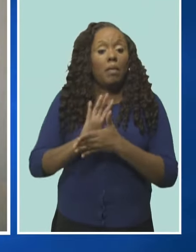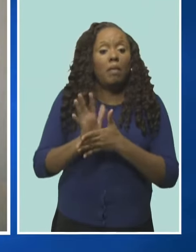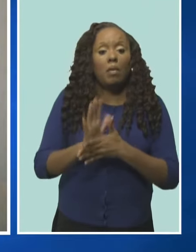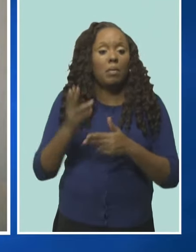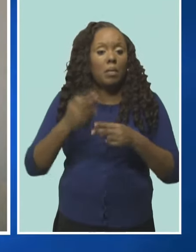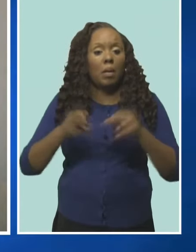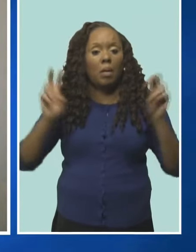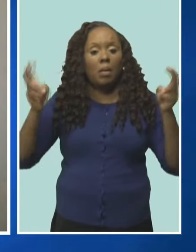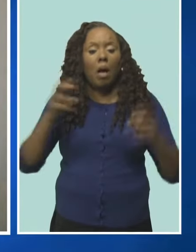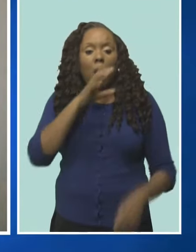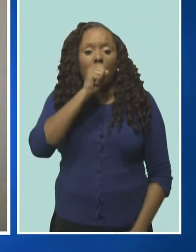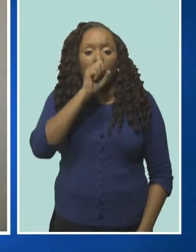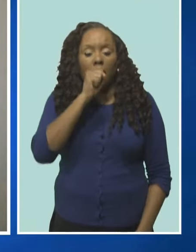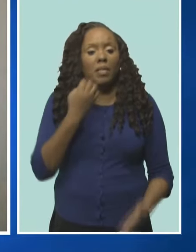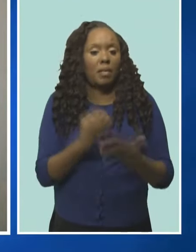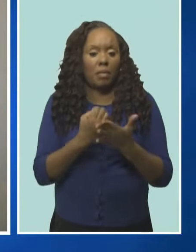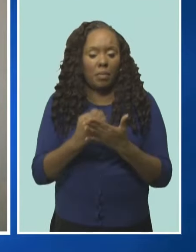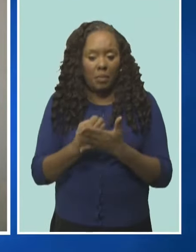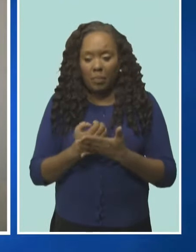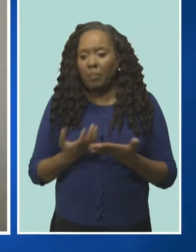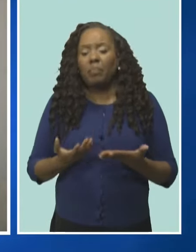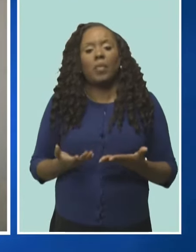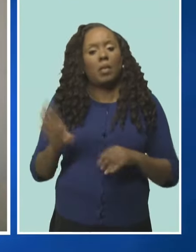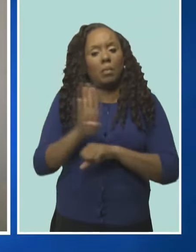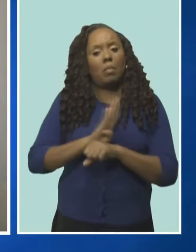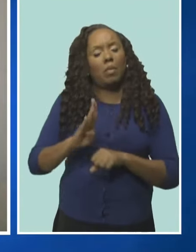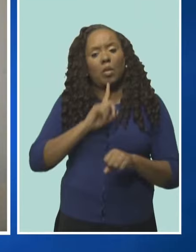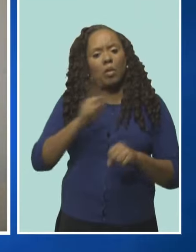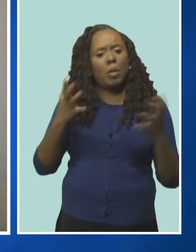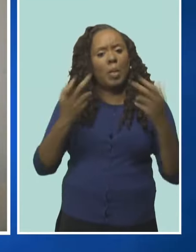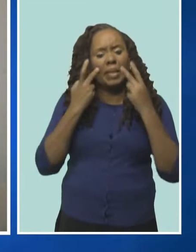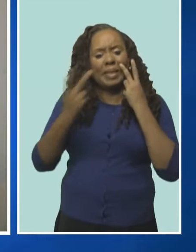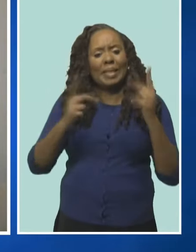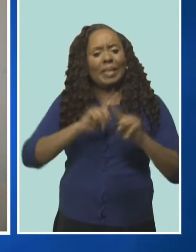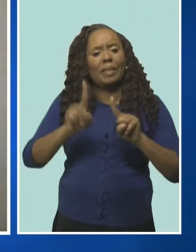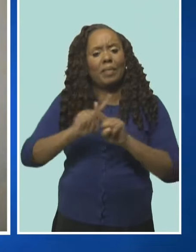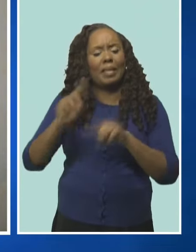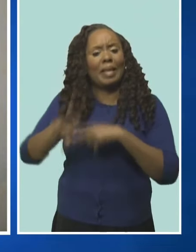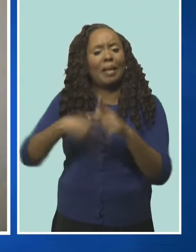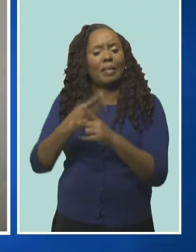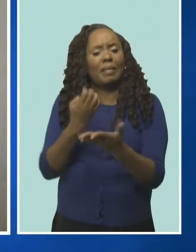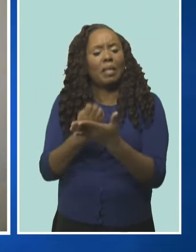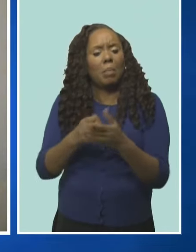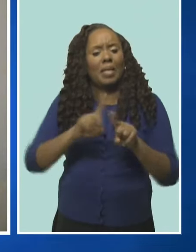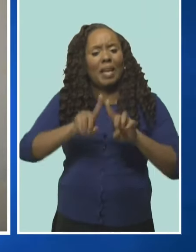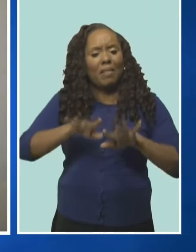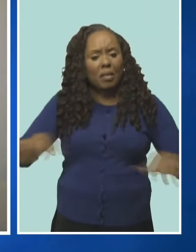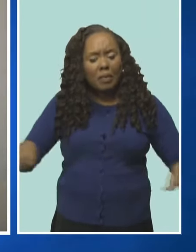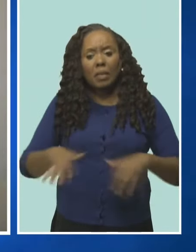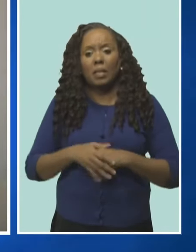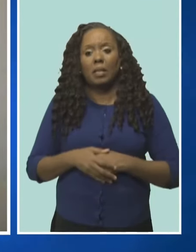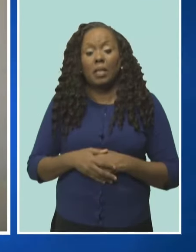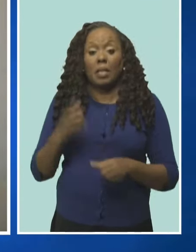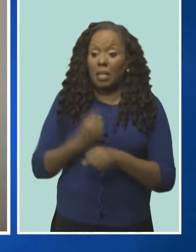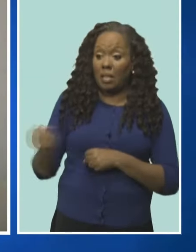is one point that Barbados is looking at in terms of economic diversification. And just last year, in our seventh season,